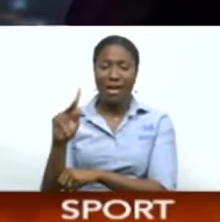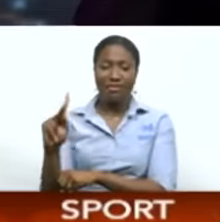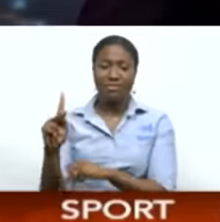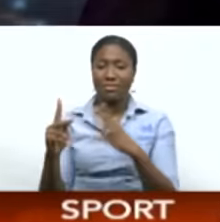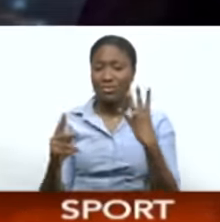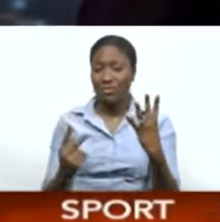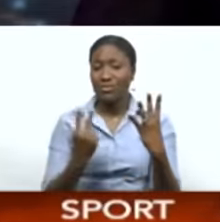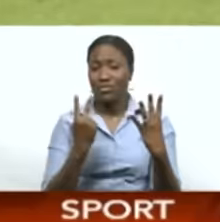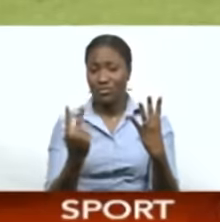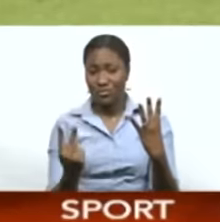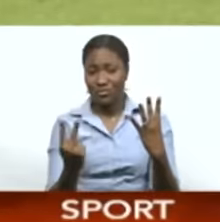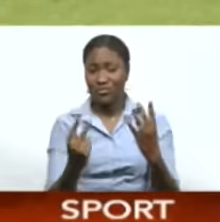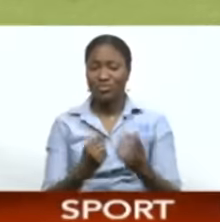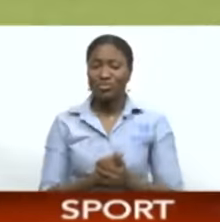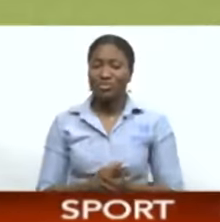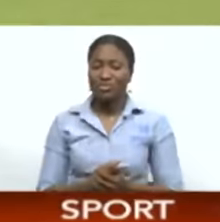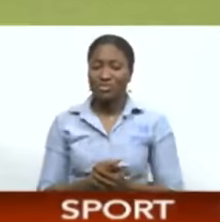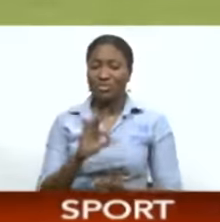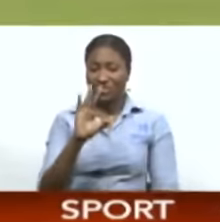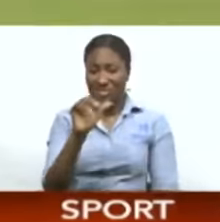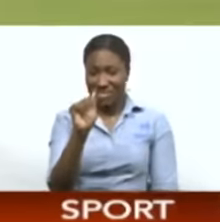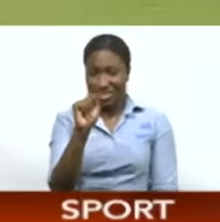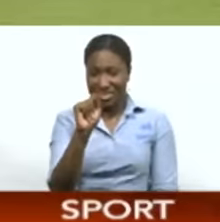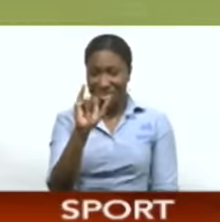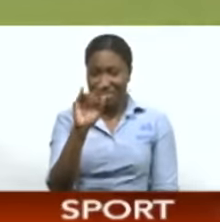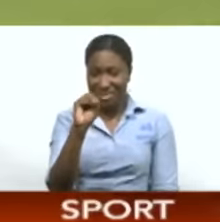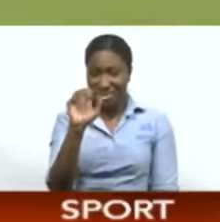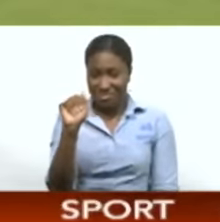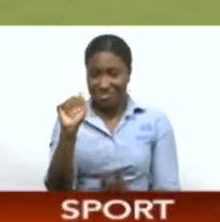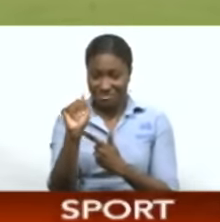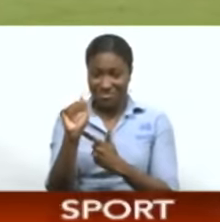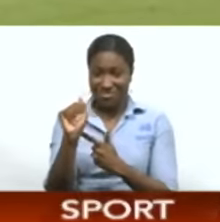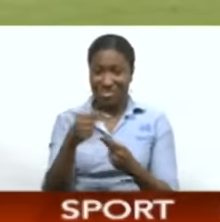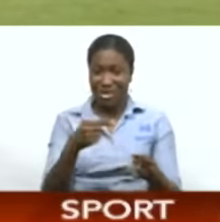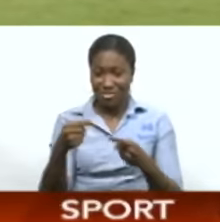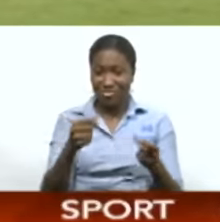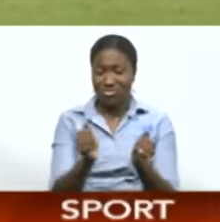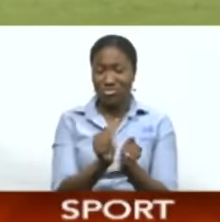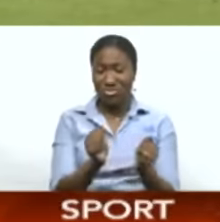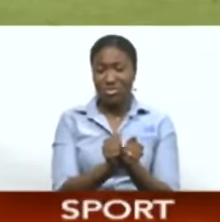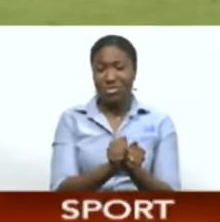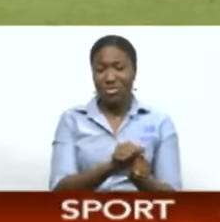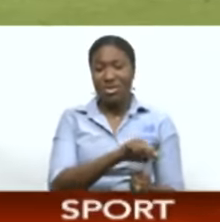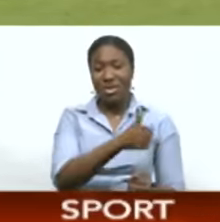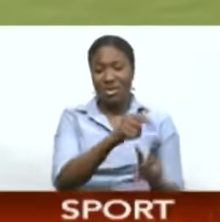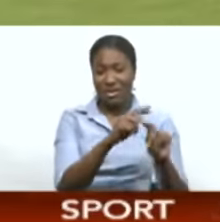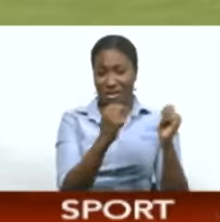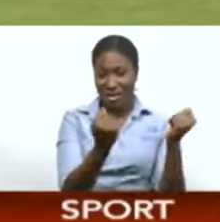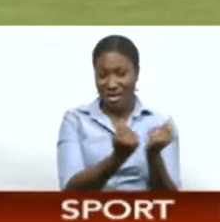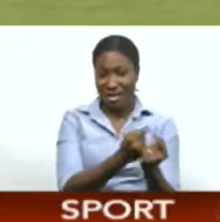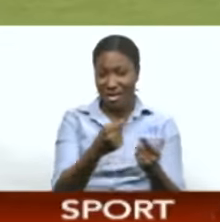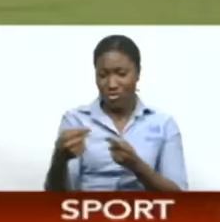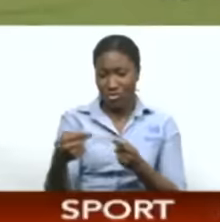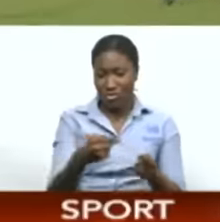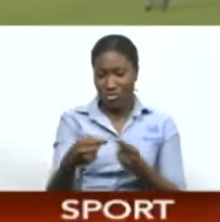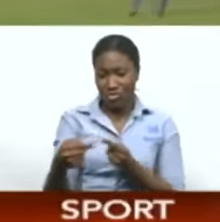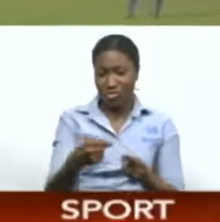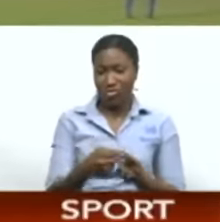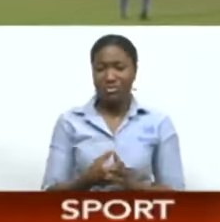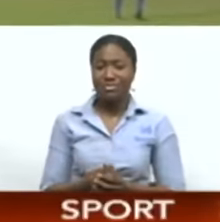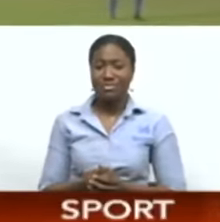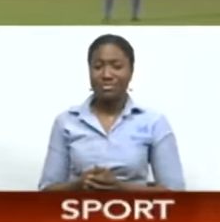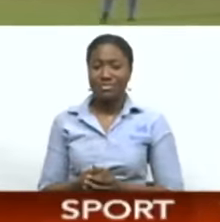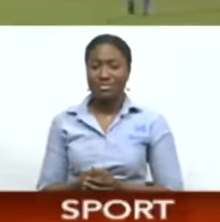CIC ground. Malik had an early lead through Malikai Woodley and defended their advantage with all their might on Serpentine Road. But,